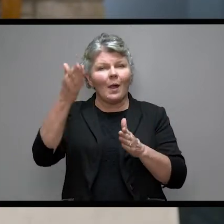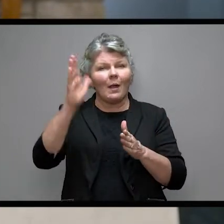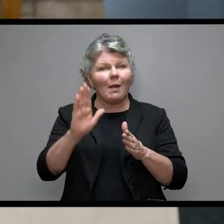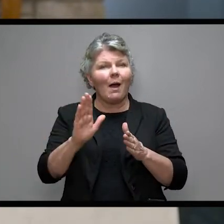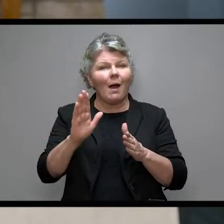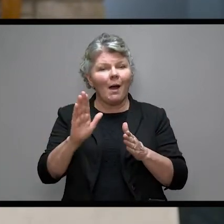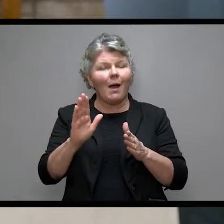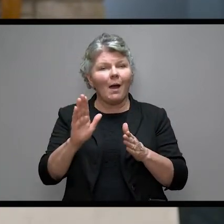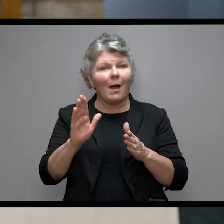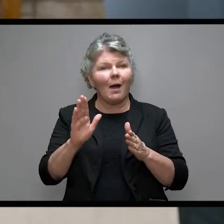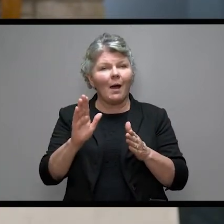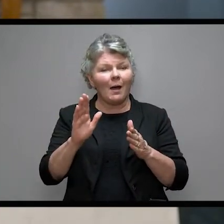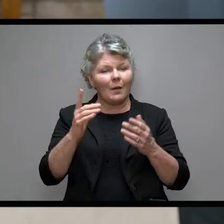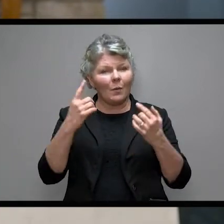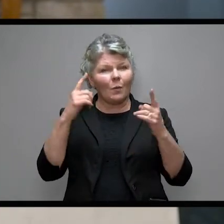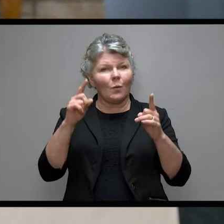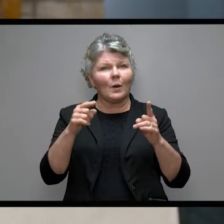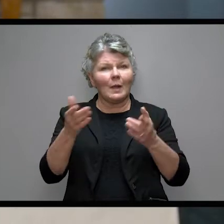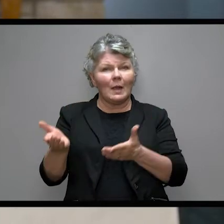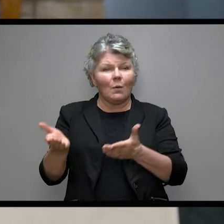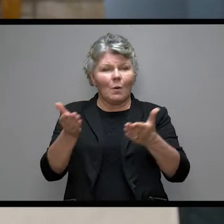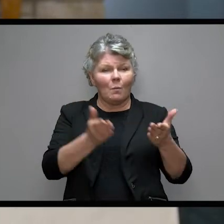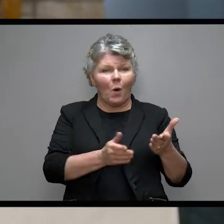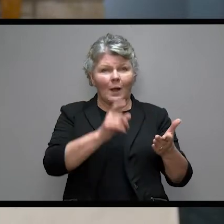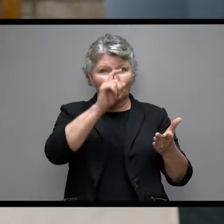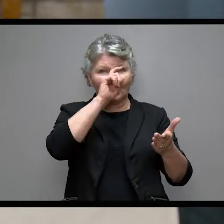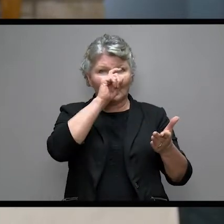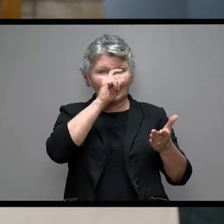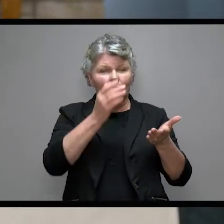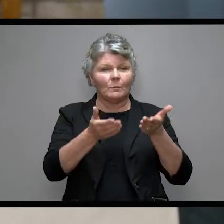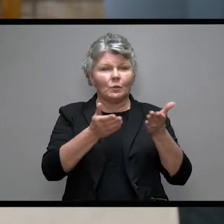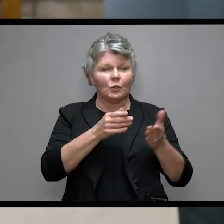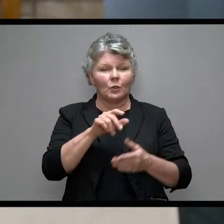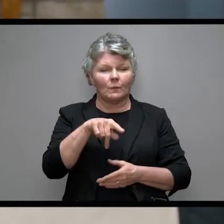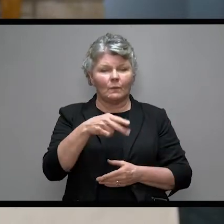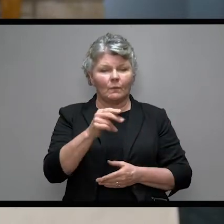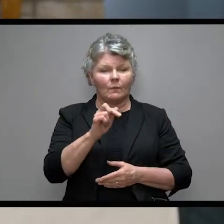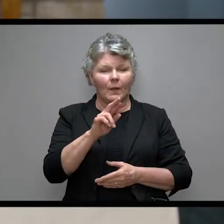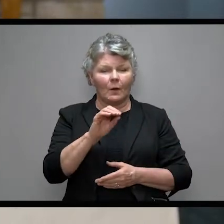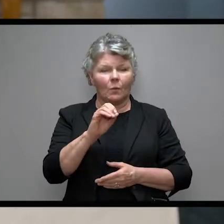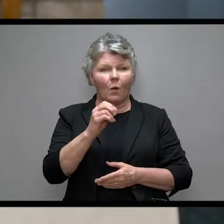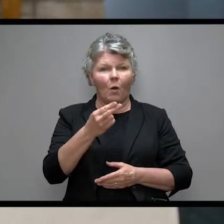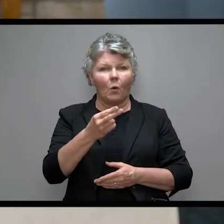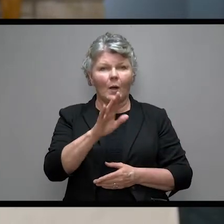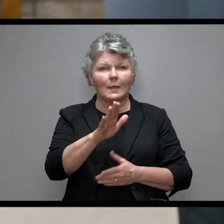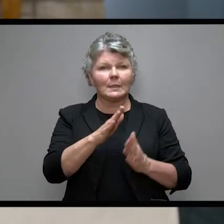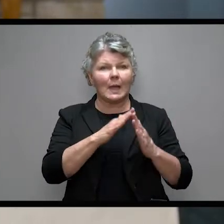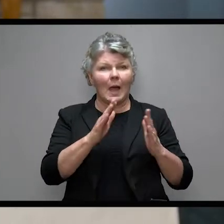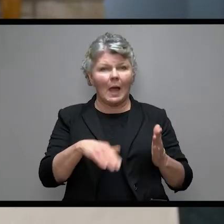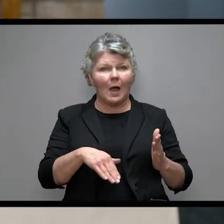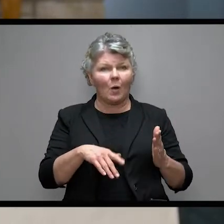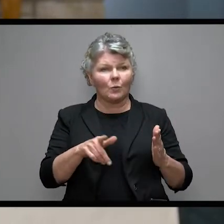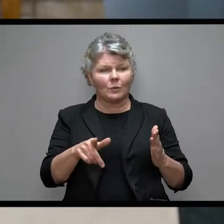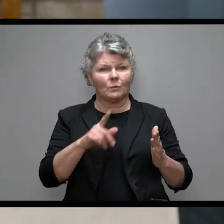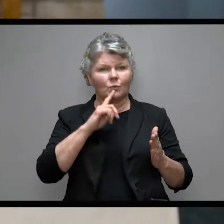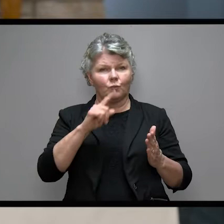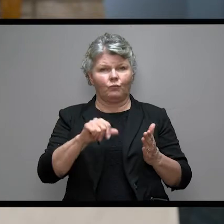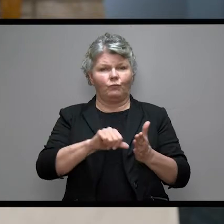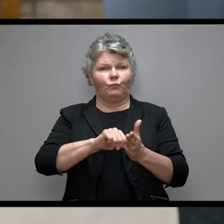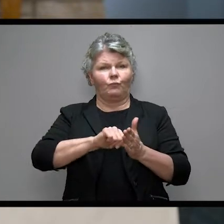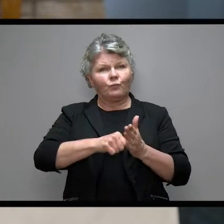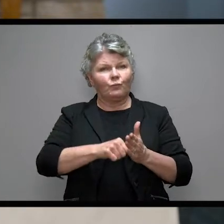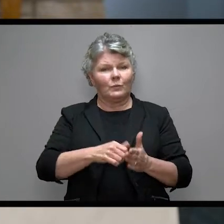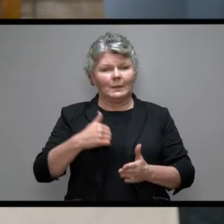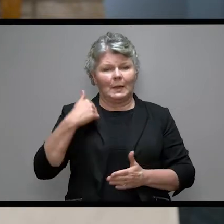Joseph is brought down to Egypt, where he serves in Pharaoh's house. Such a striking, impressive young